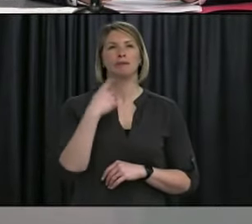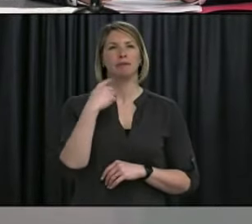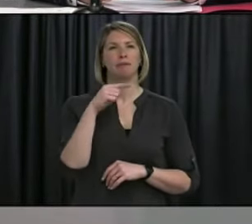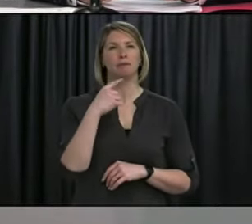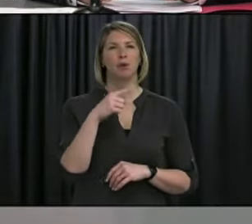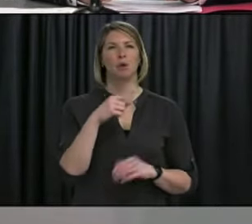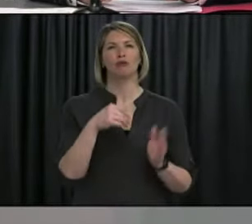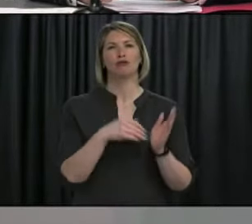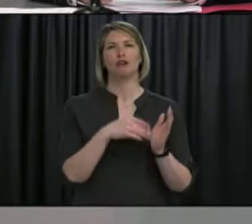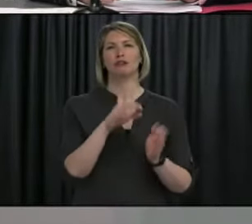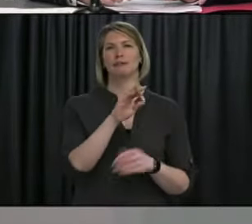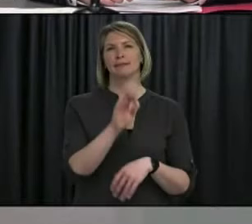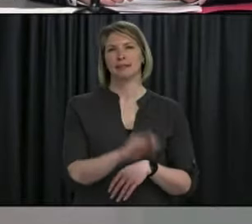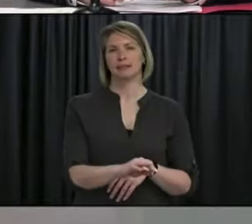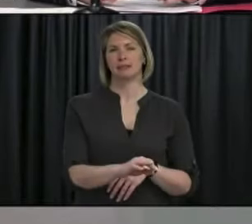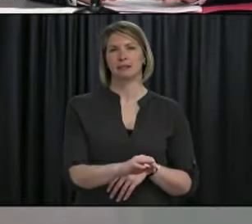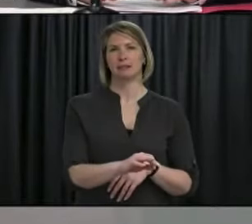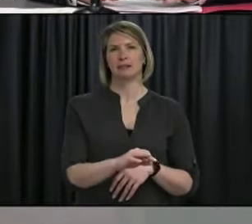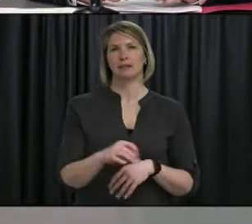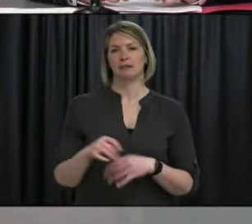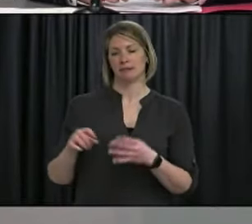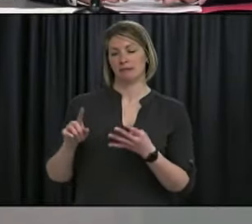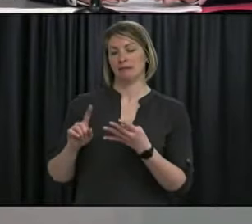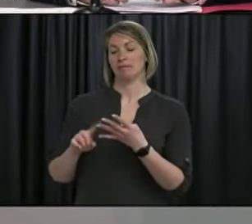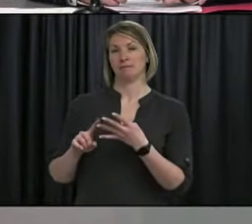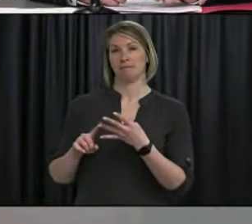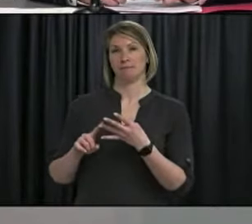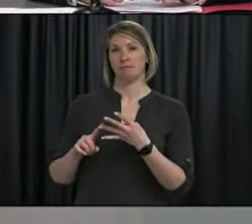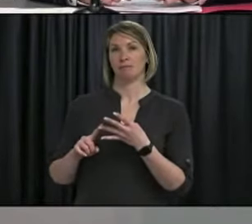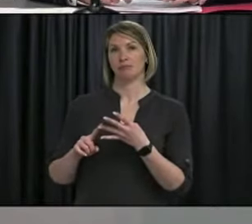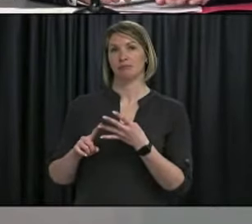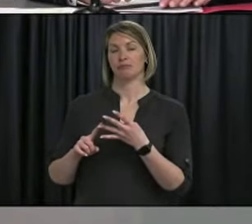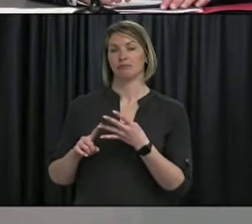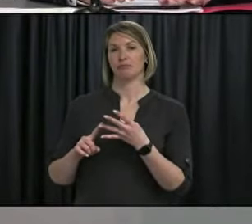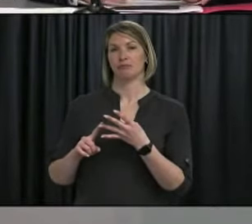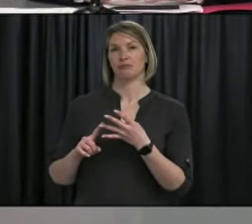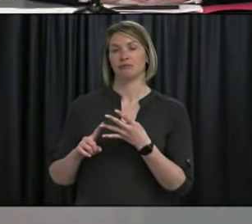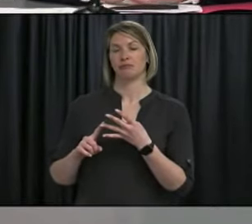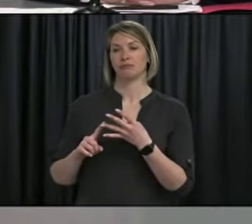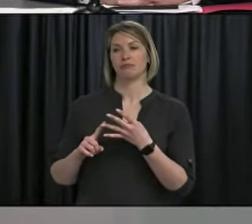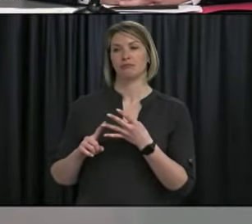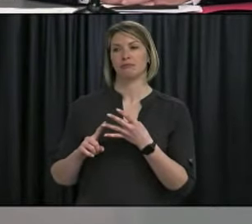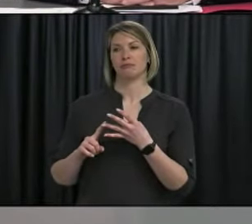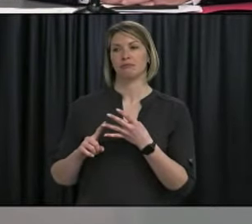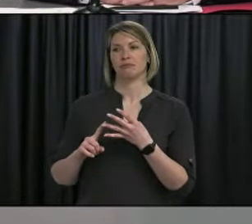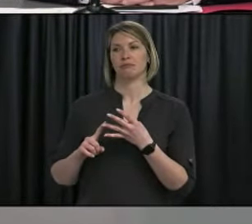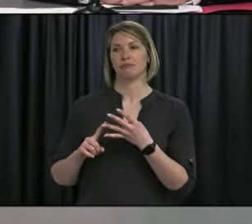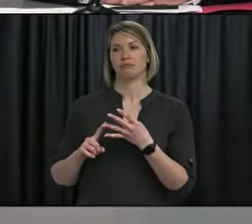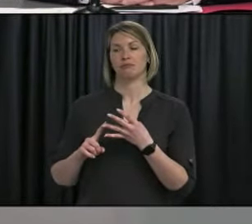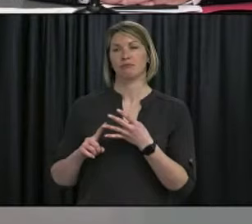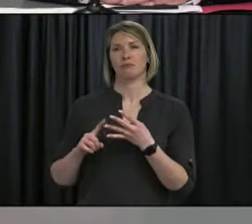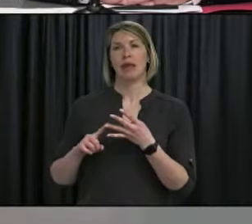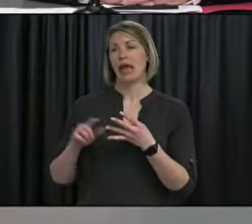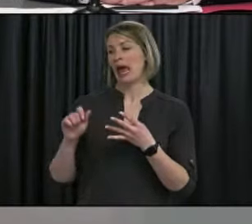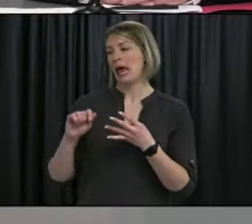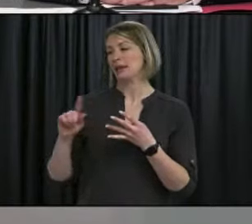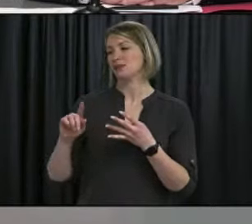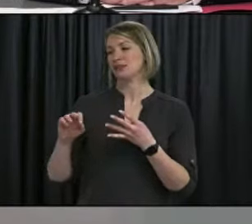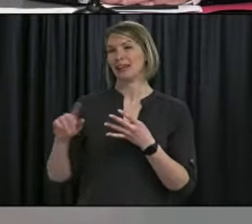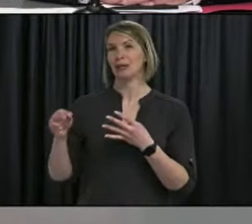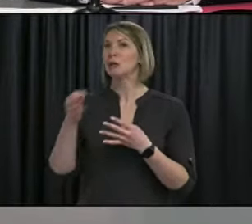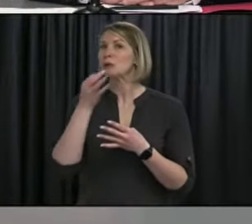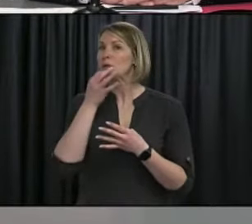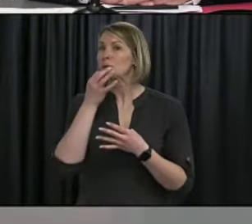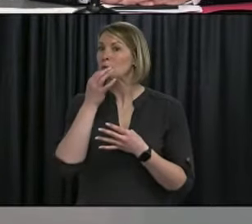vaccine doses that, um, are rapidly, uh, getting close to the expiration date of April